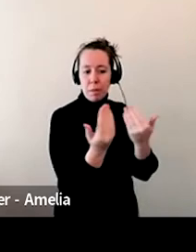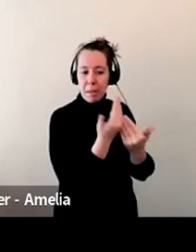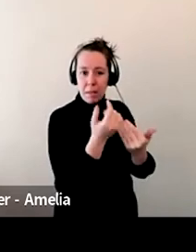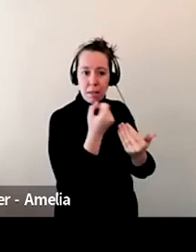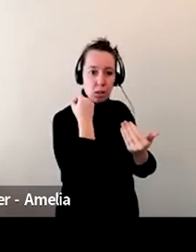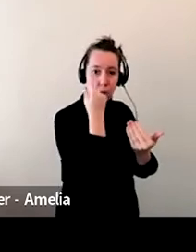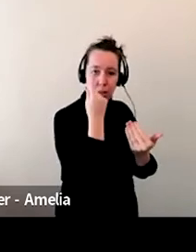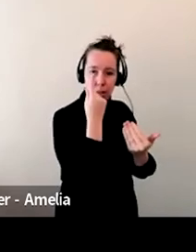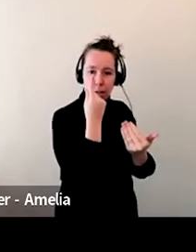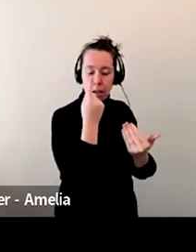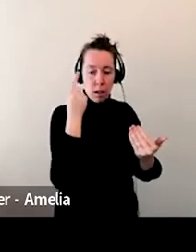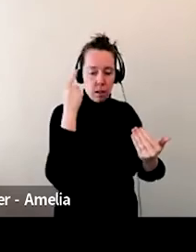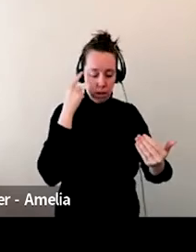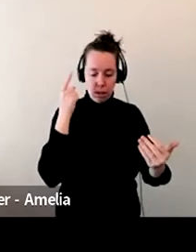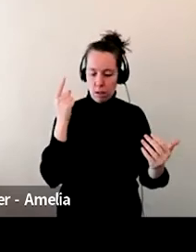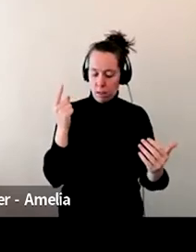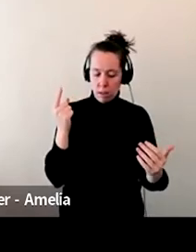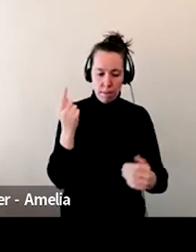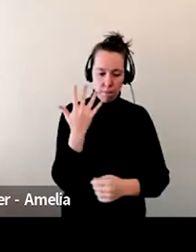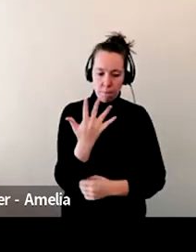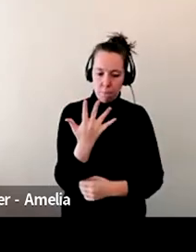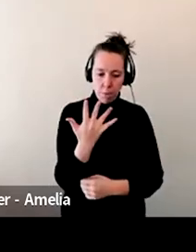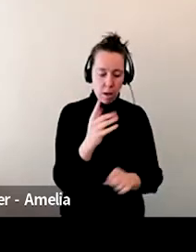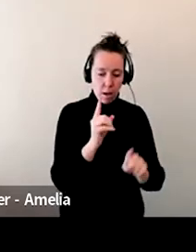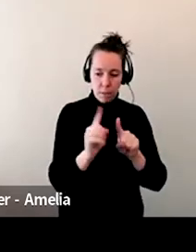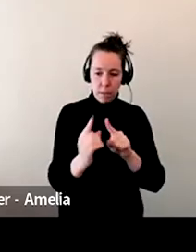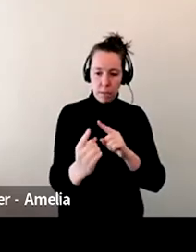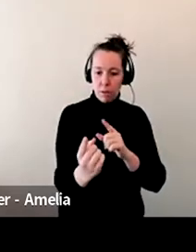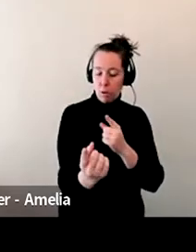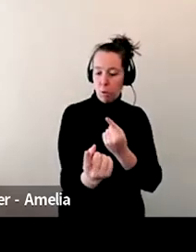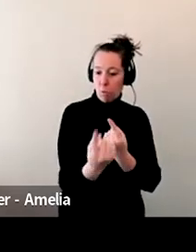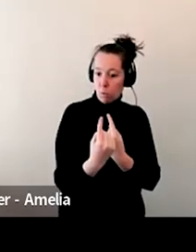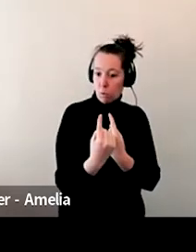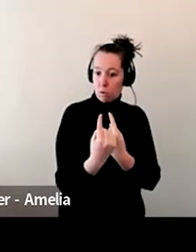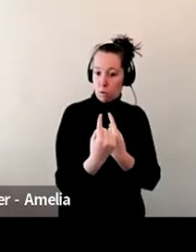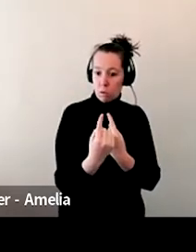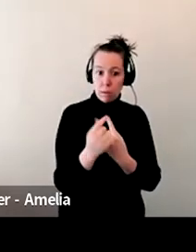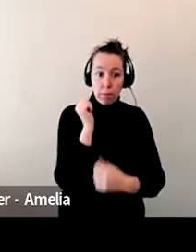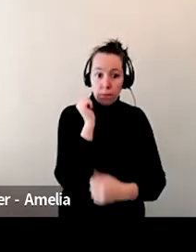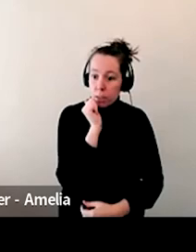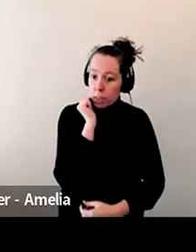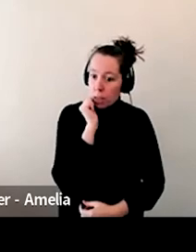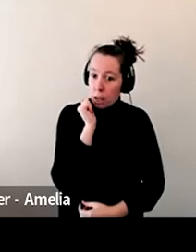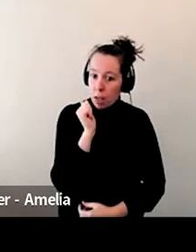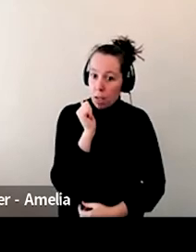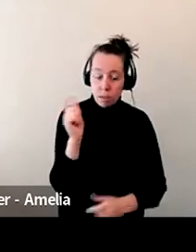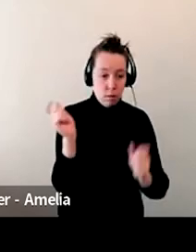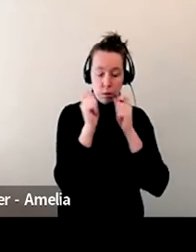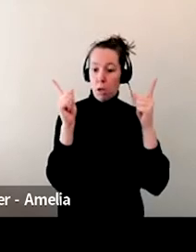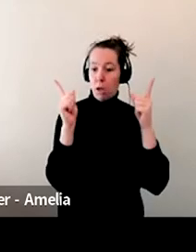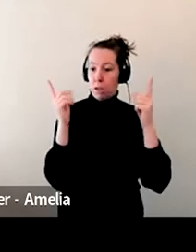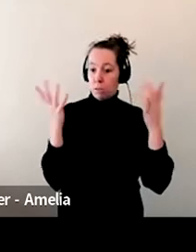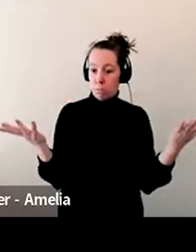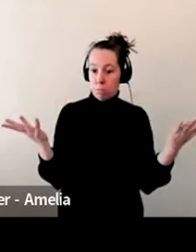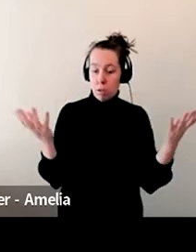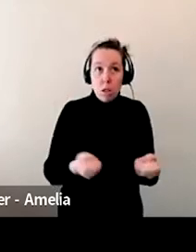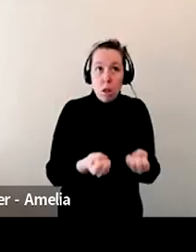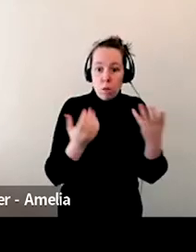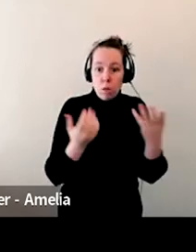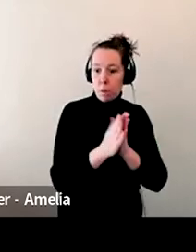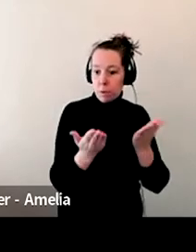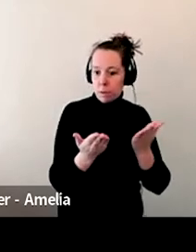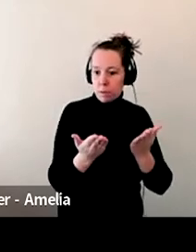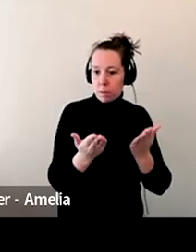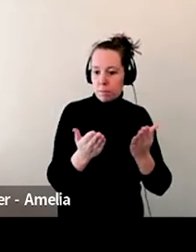five special orders a day from our online website, which, you know, in a town our size, it's, it's still shocks me. Um, so